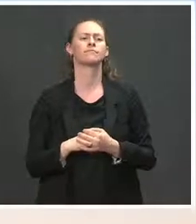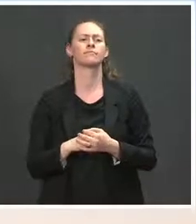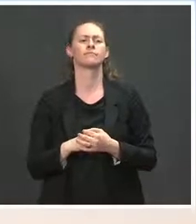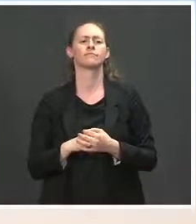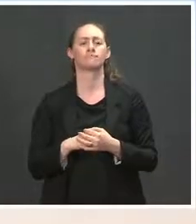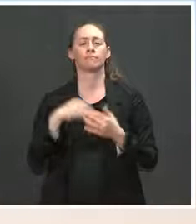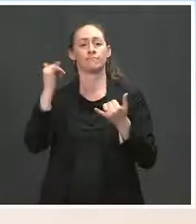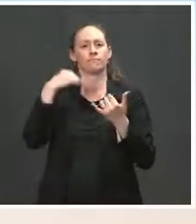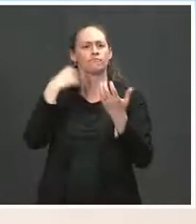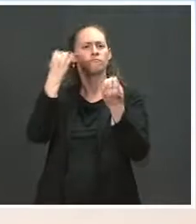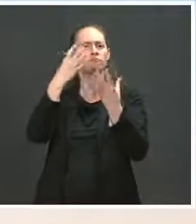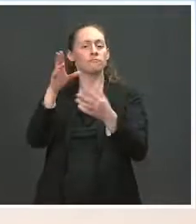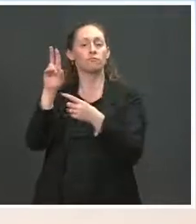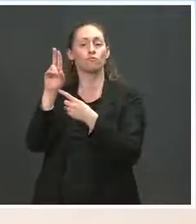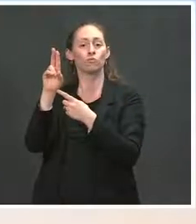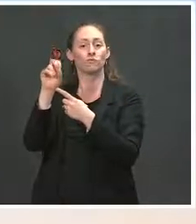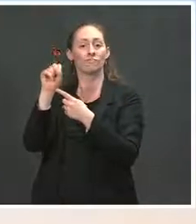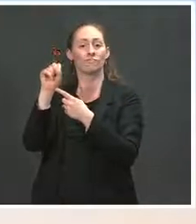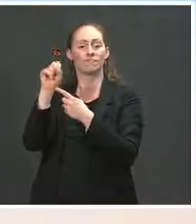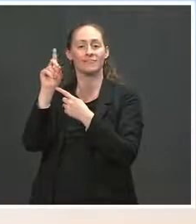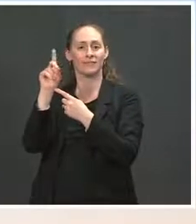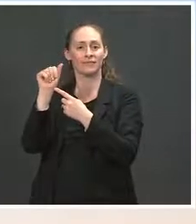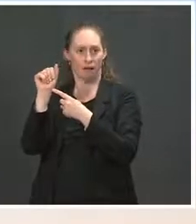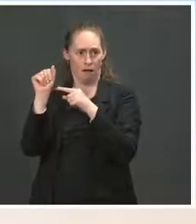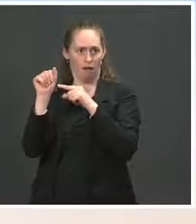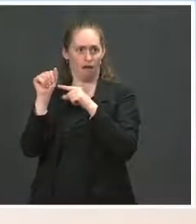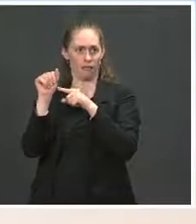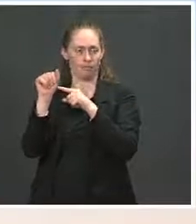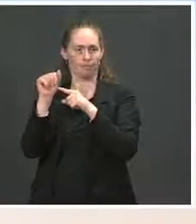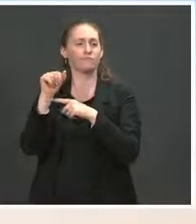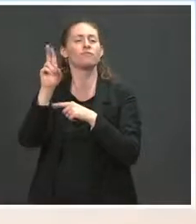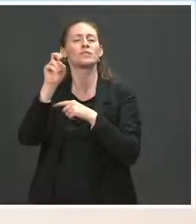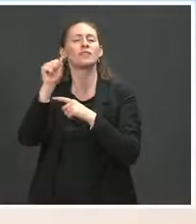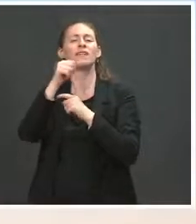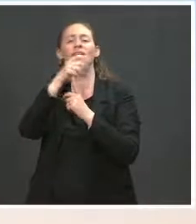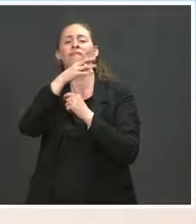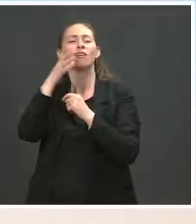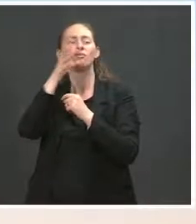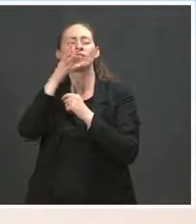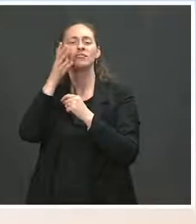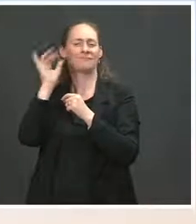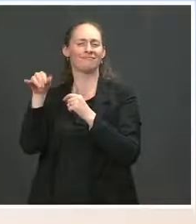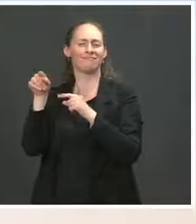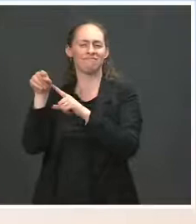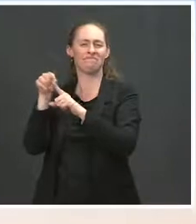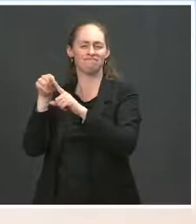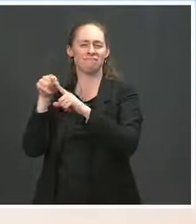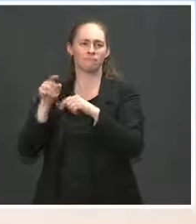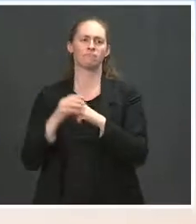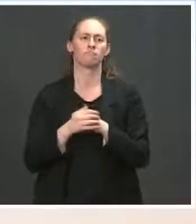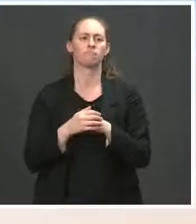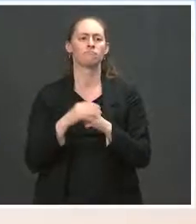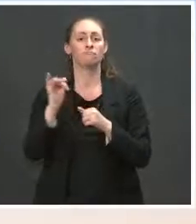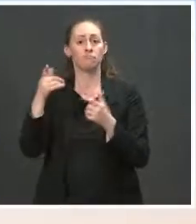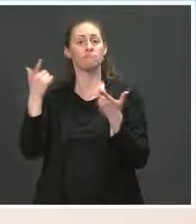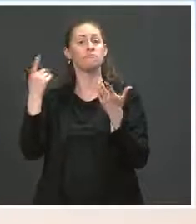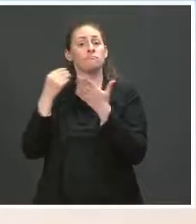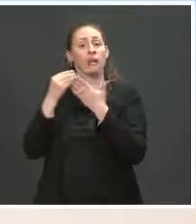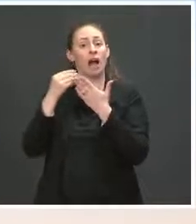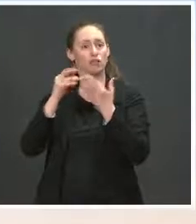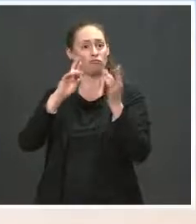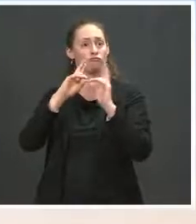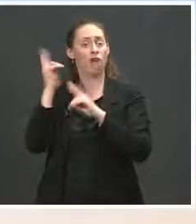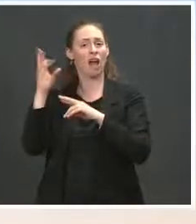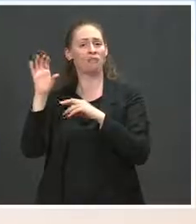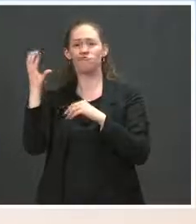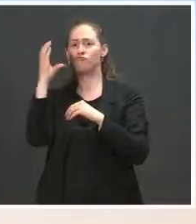range of the U.S. Department of Agriculture, USDA a broad range of flexibilities that will allow schools and childcare institutions to serve healthy